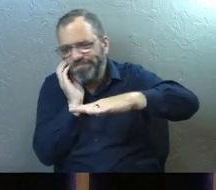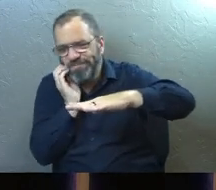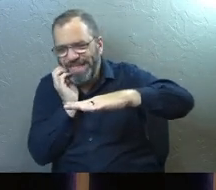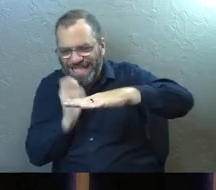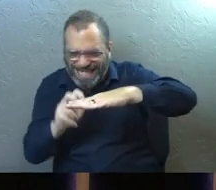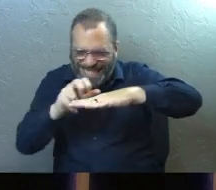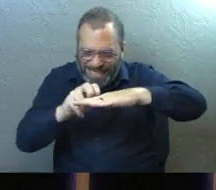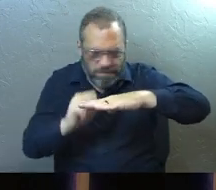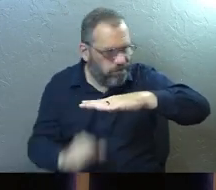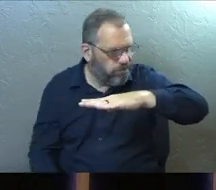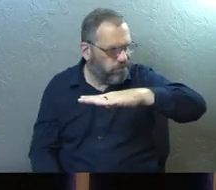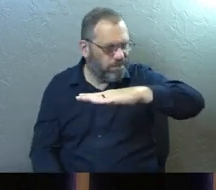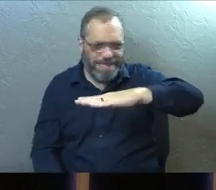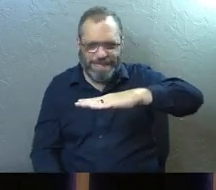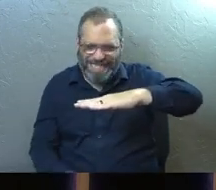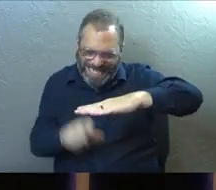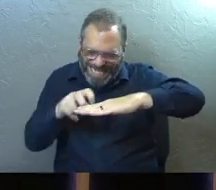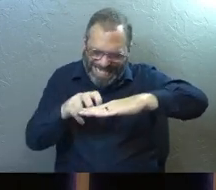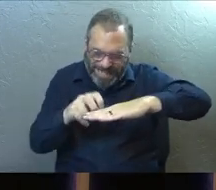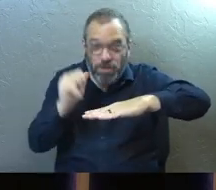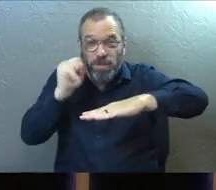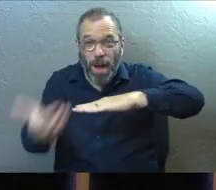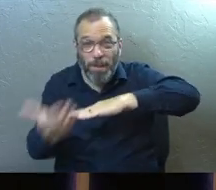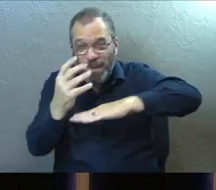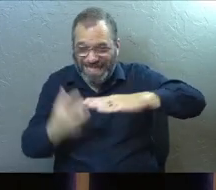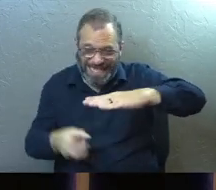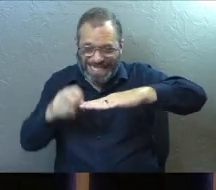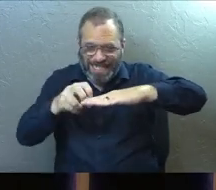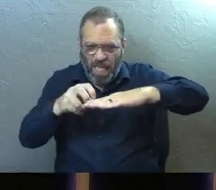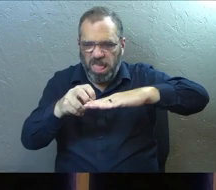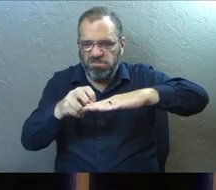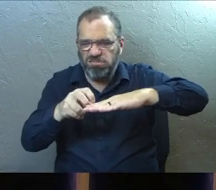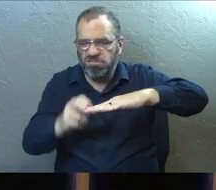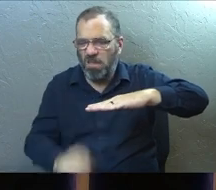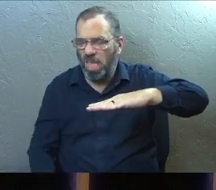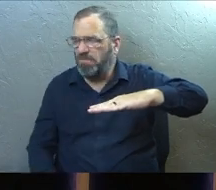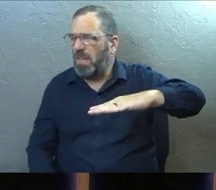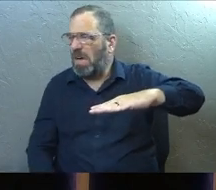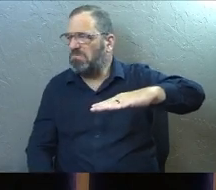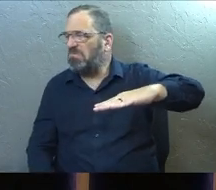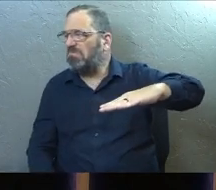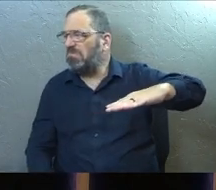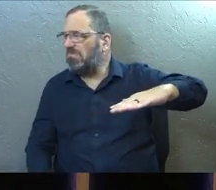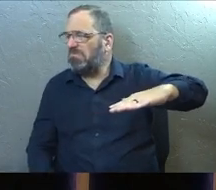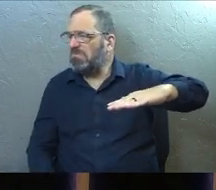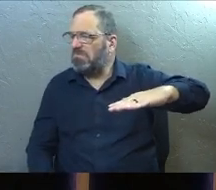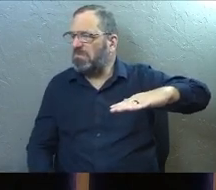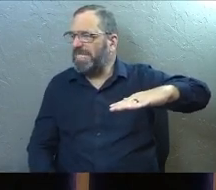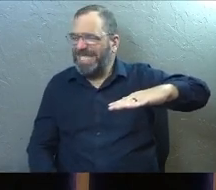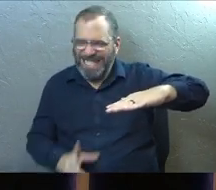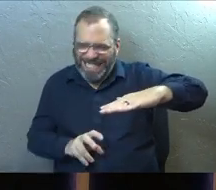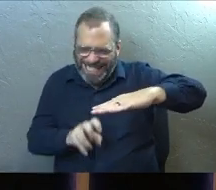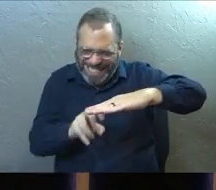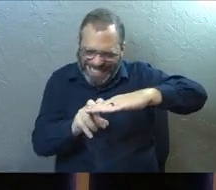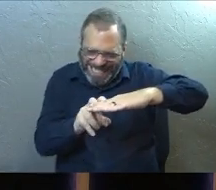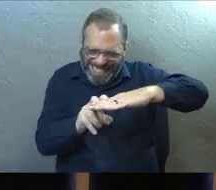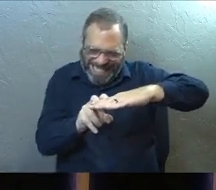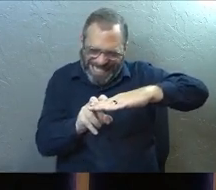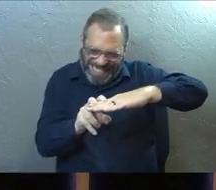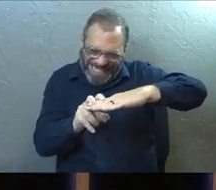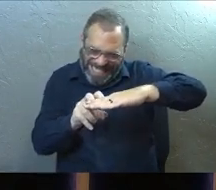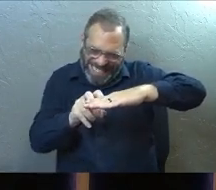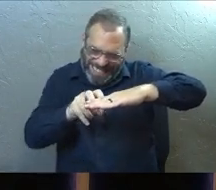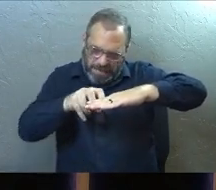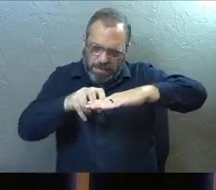We doubt and we wonder and we wake up tomorrow and we're not so sure anymore. And just ever so slowly we